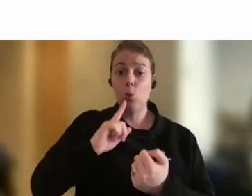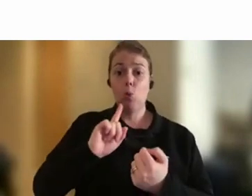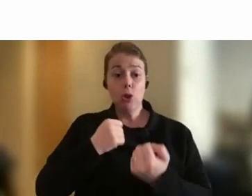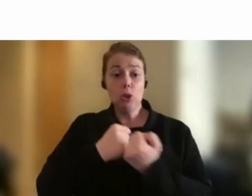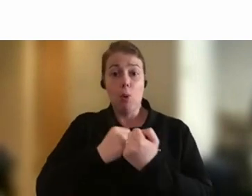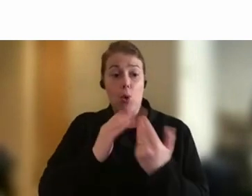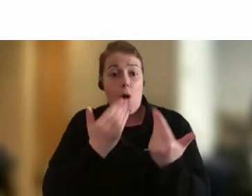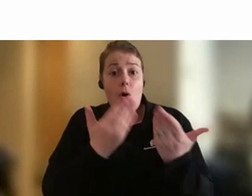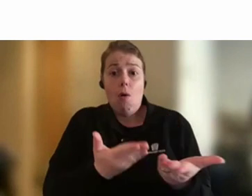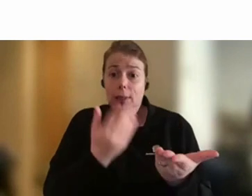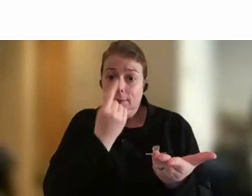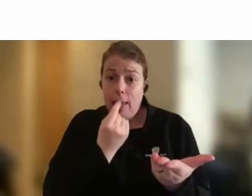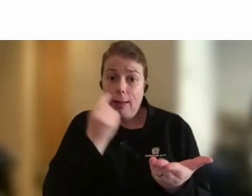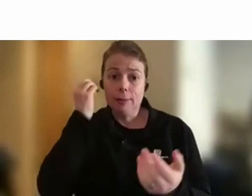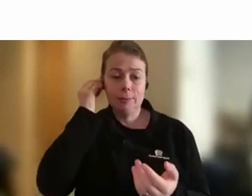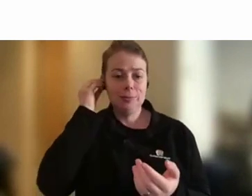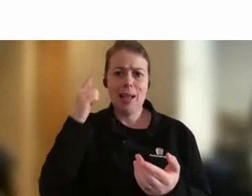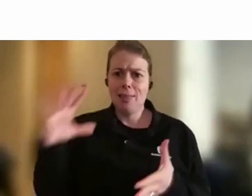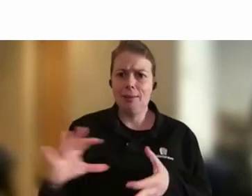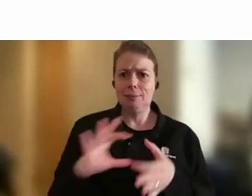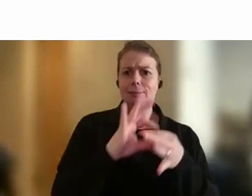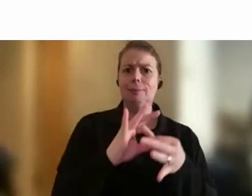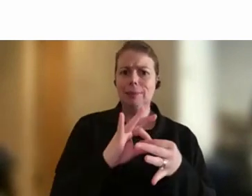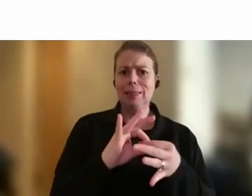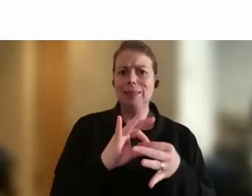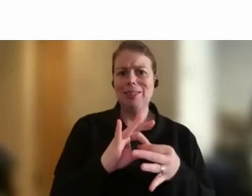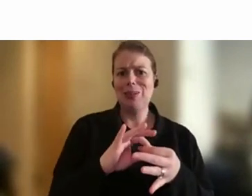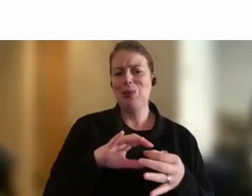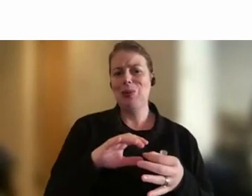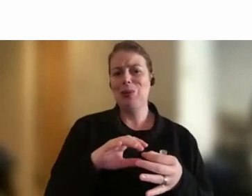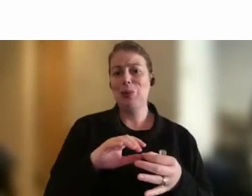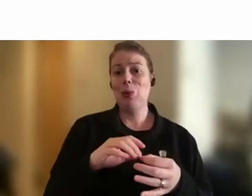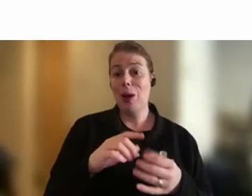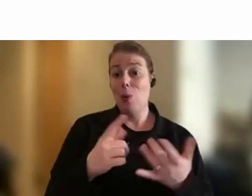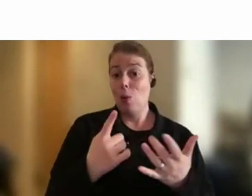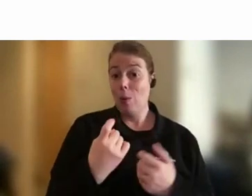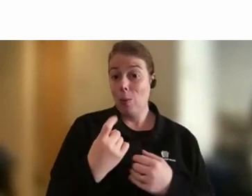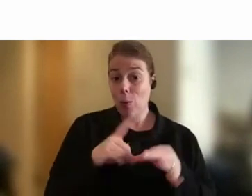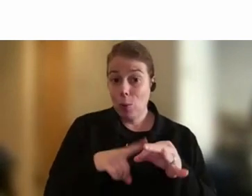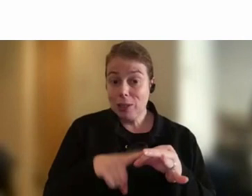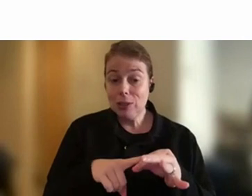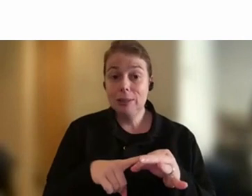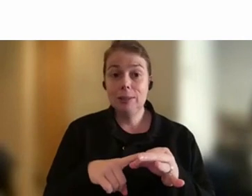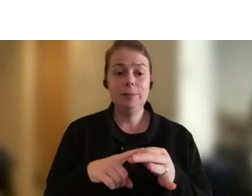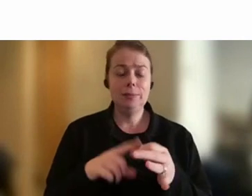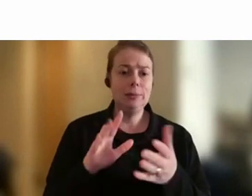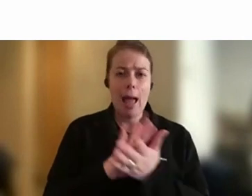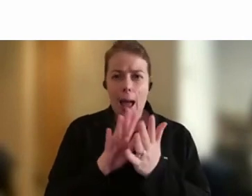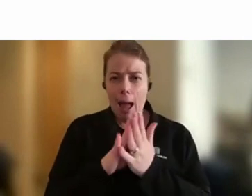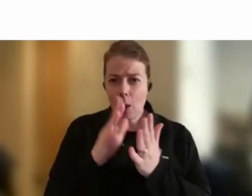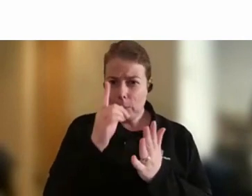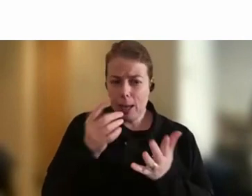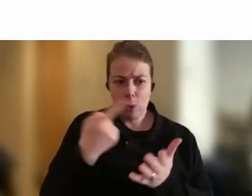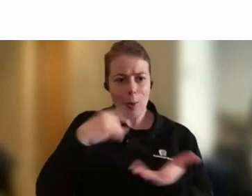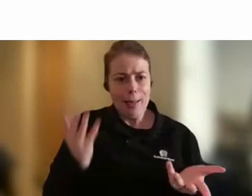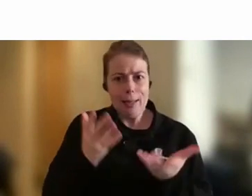Which I think leads nicely into a further question, which is, how can we further encourage collaboration and working